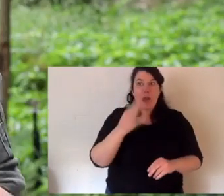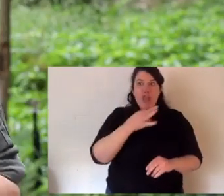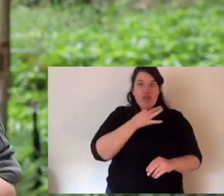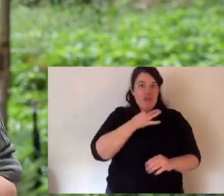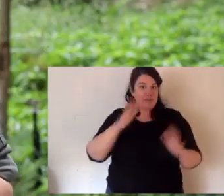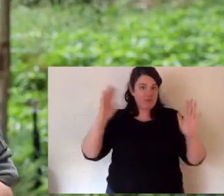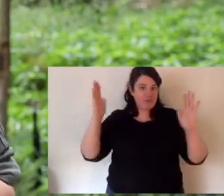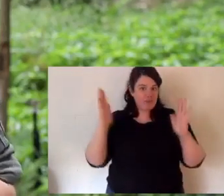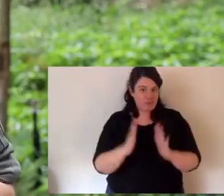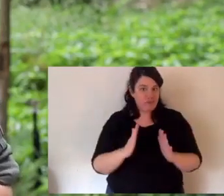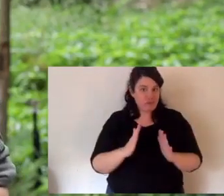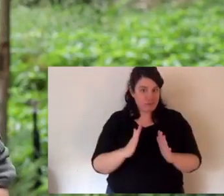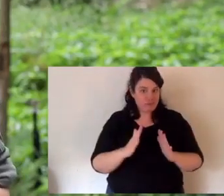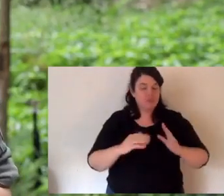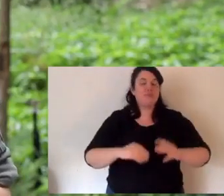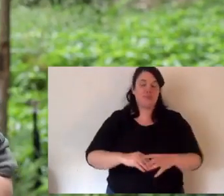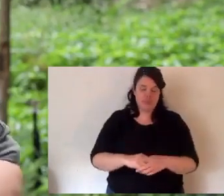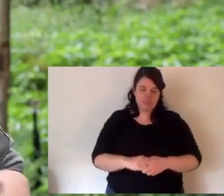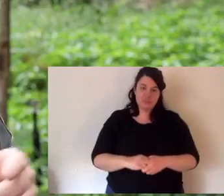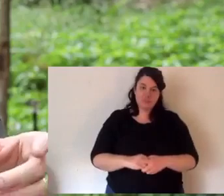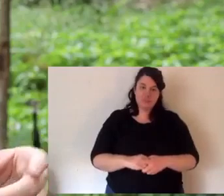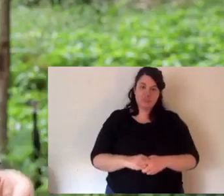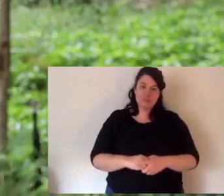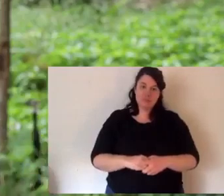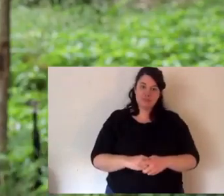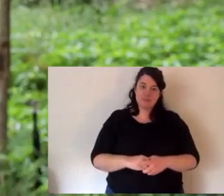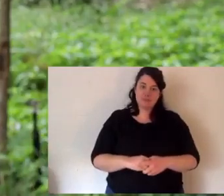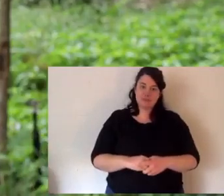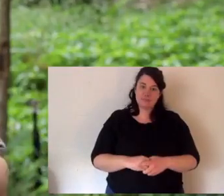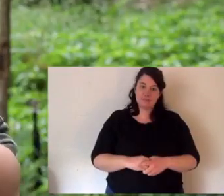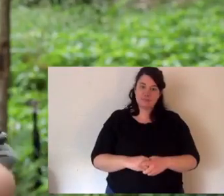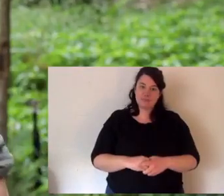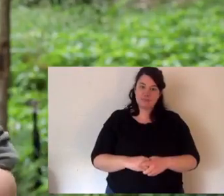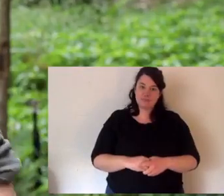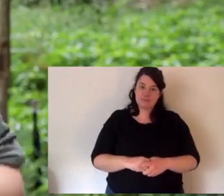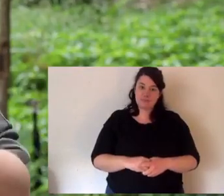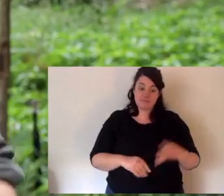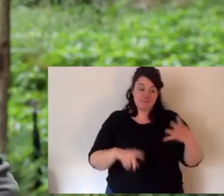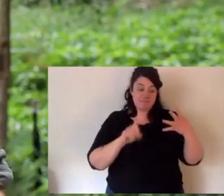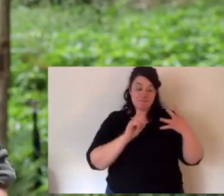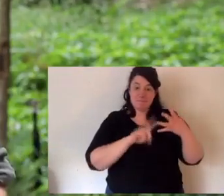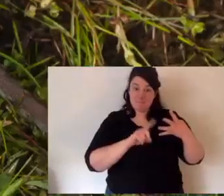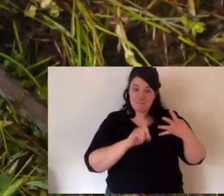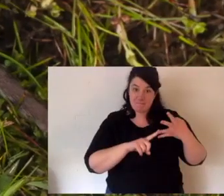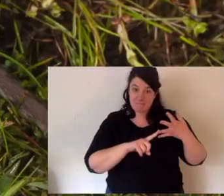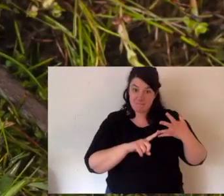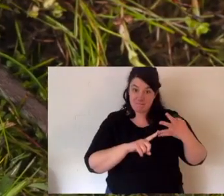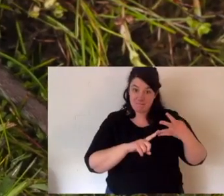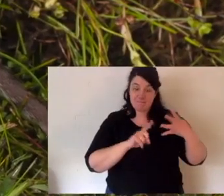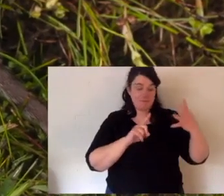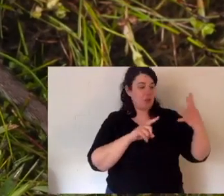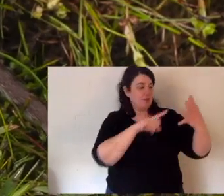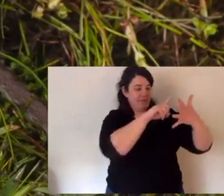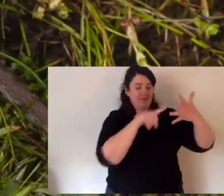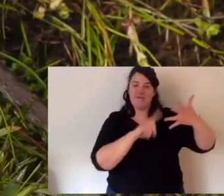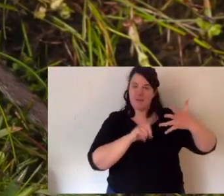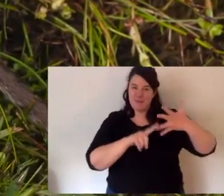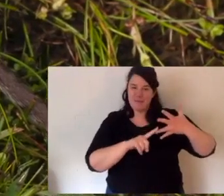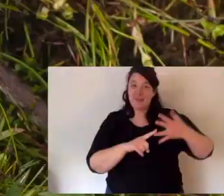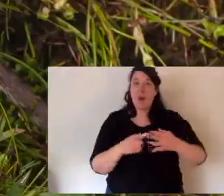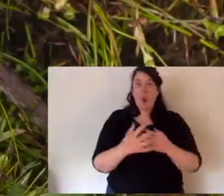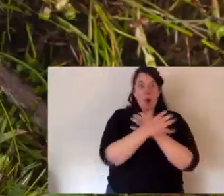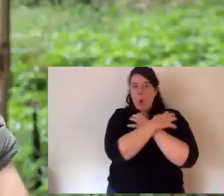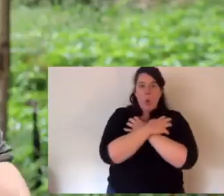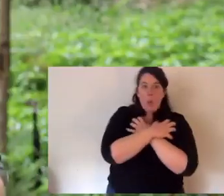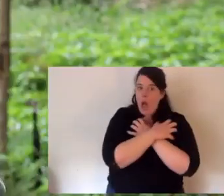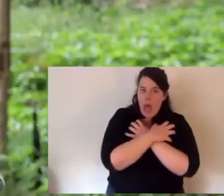species and their genetics in that insurance population. And we can return to the wild once we've addressed the threats. That's the broad tooth rat project.